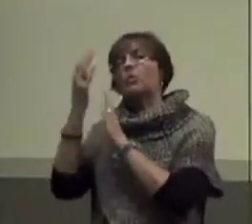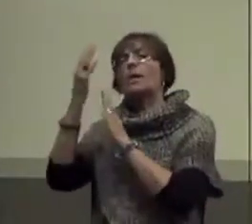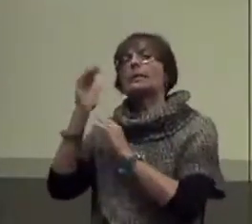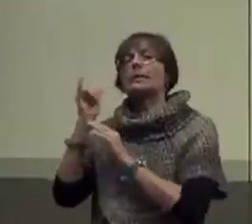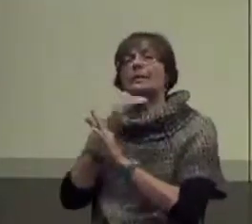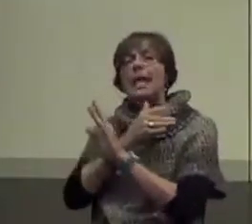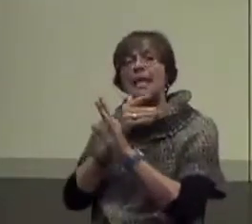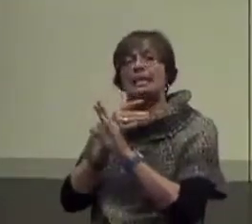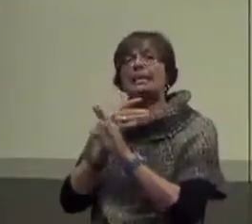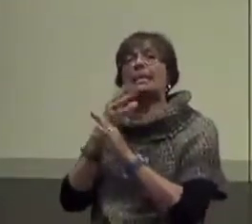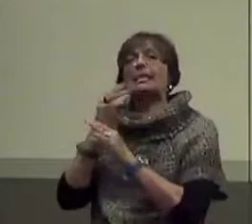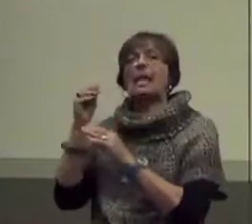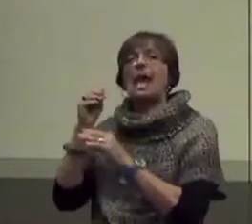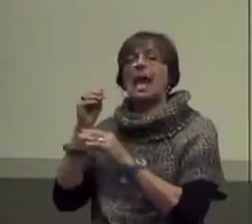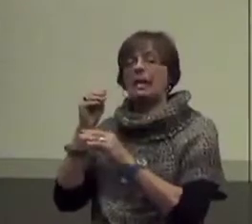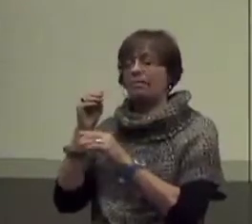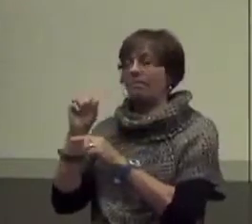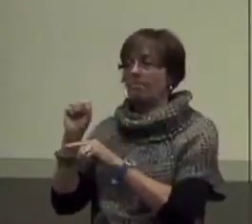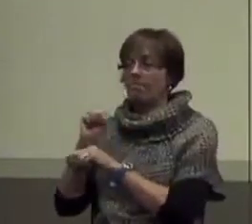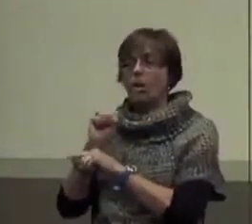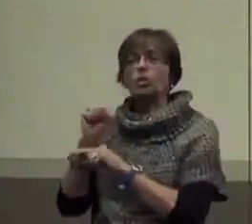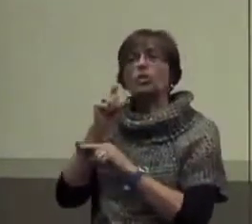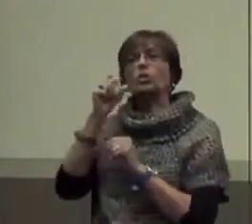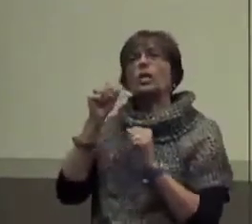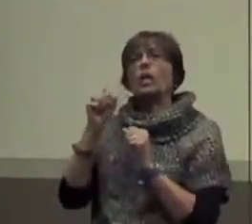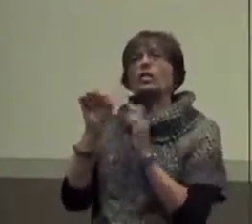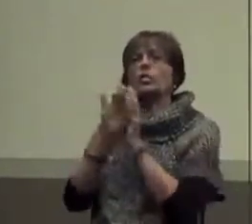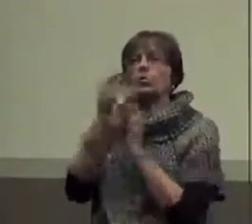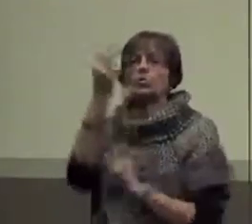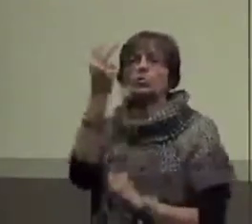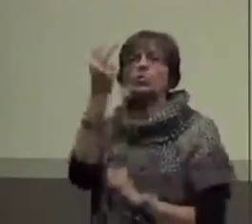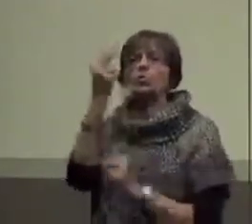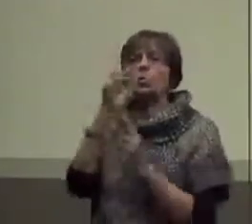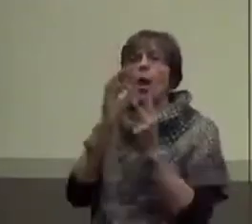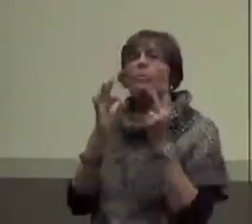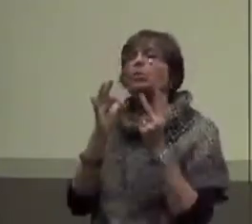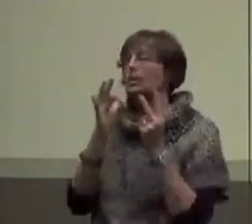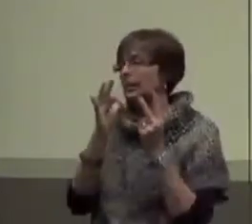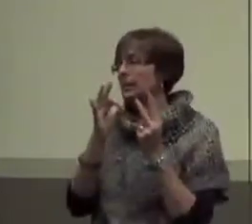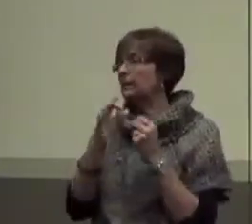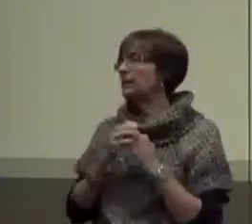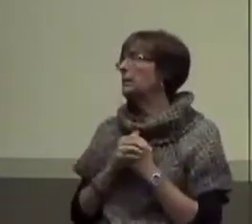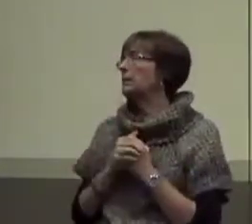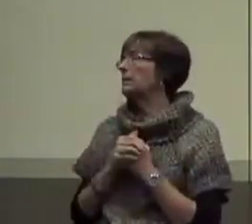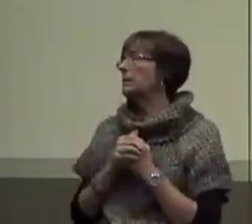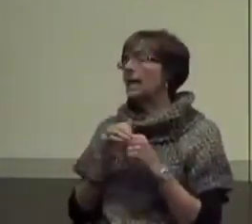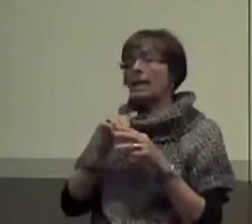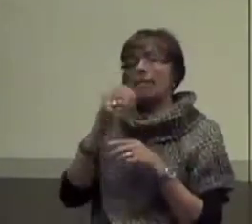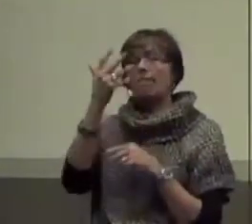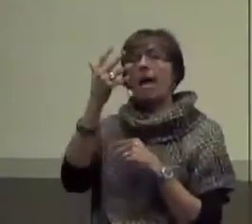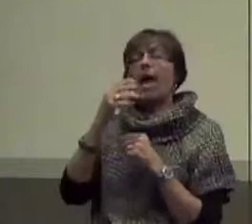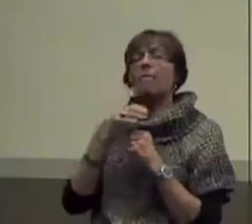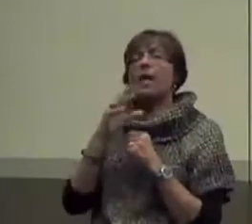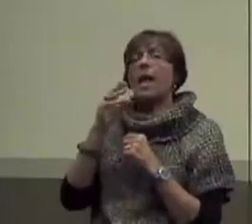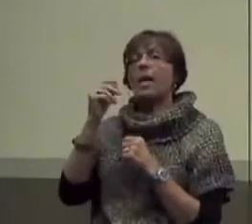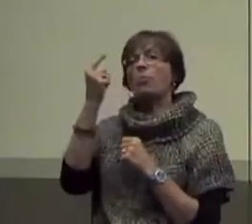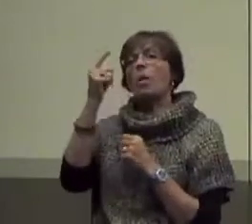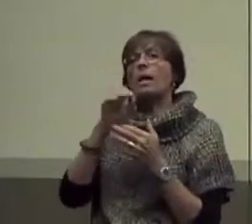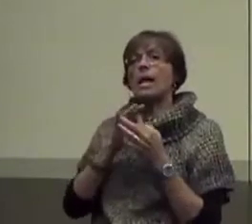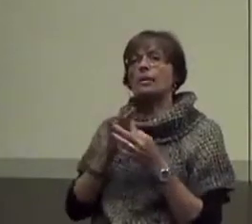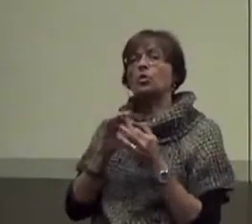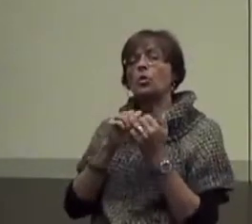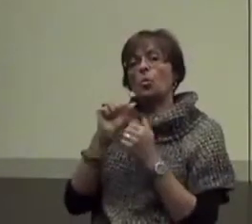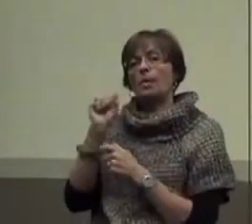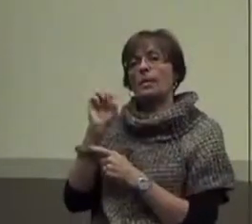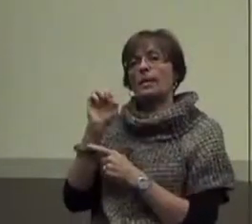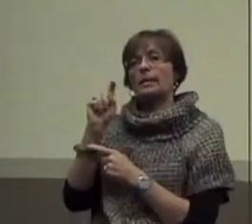function. Okay? So you can choose two here. You have two options here from these five. And one of them has to